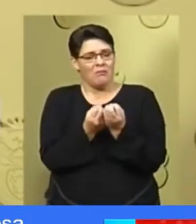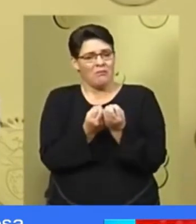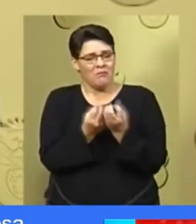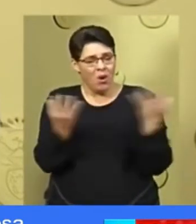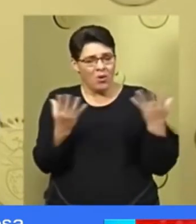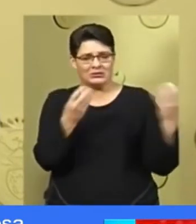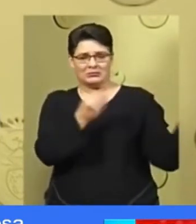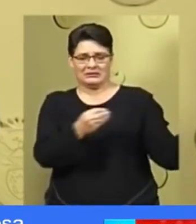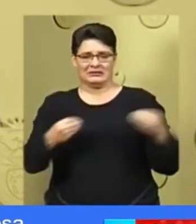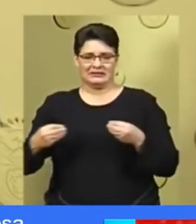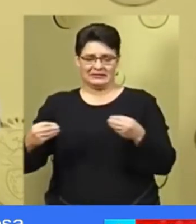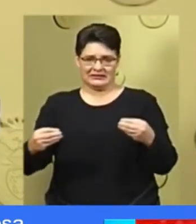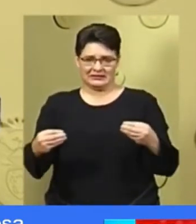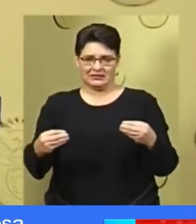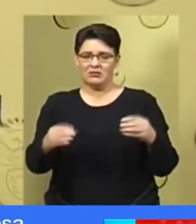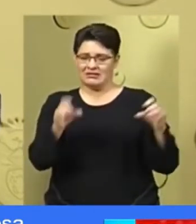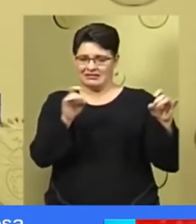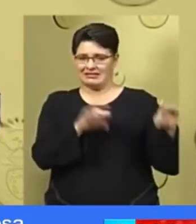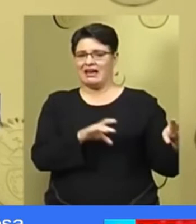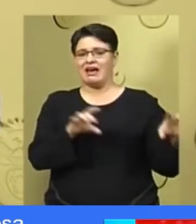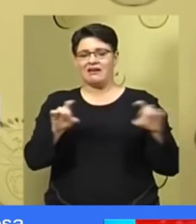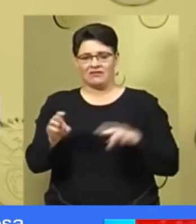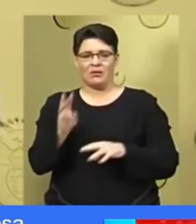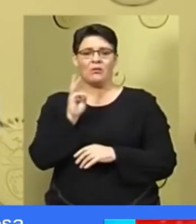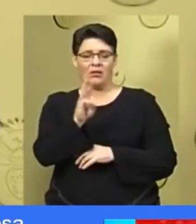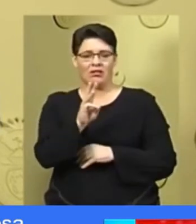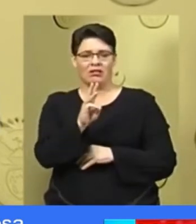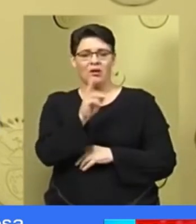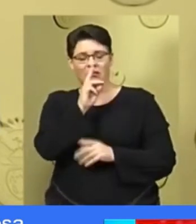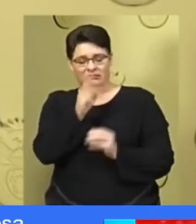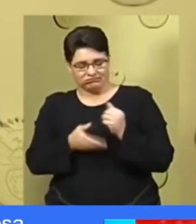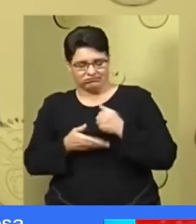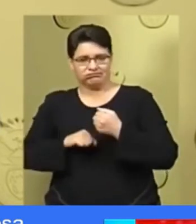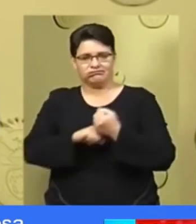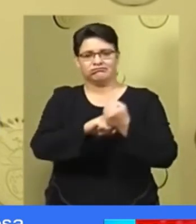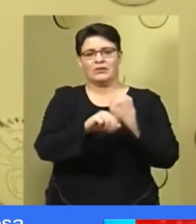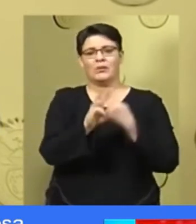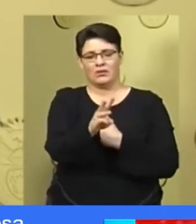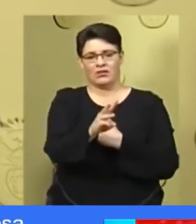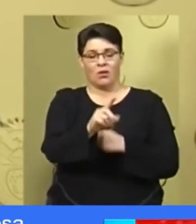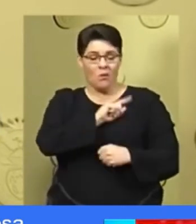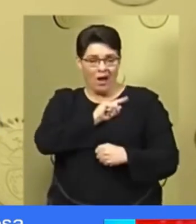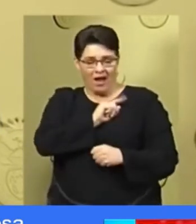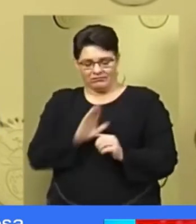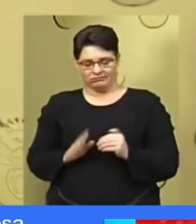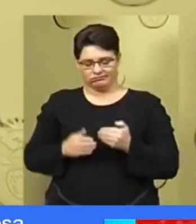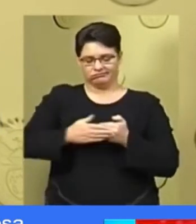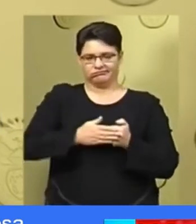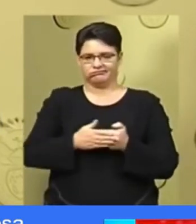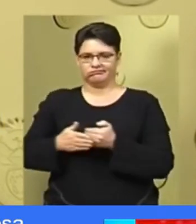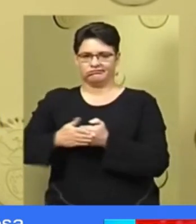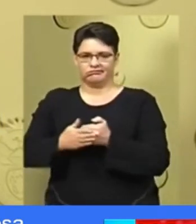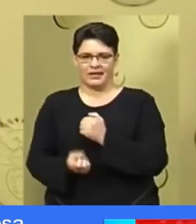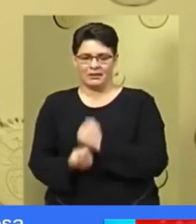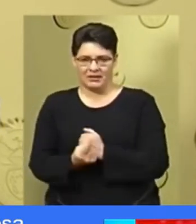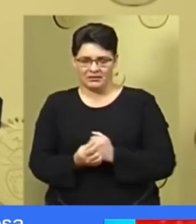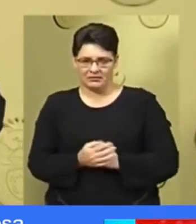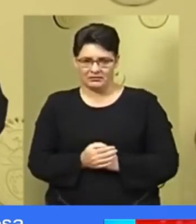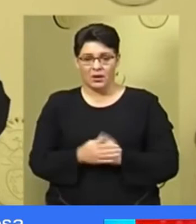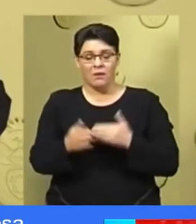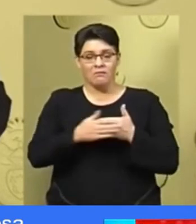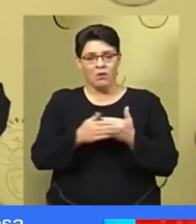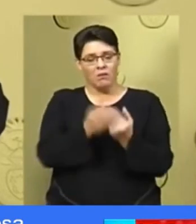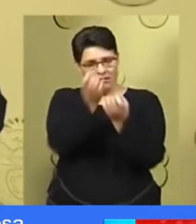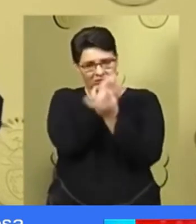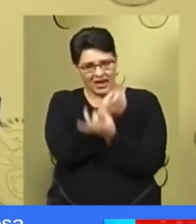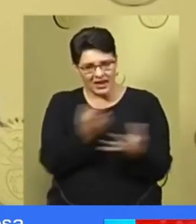businesses will suffer as a result of this shutdown. More details will be